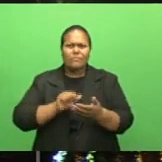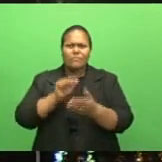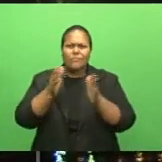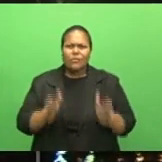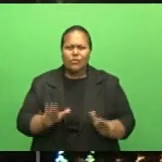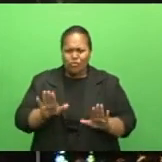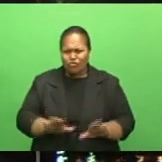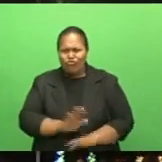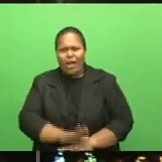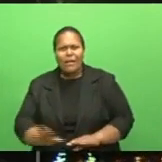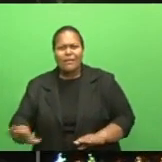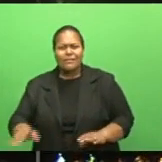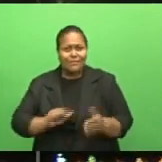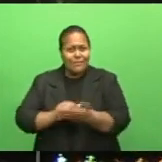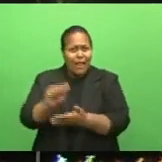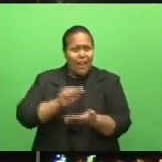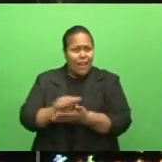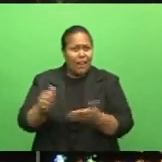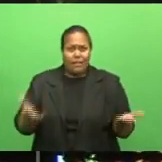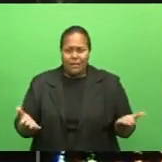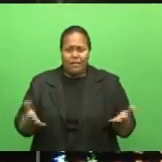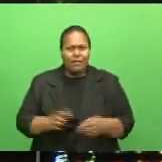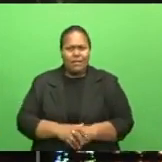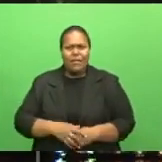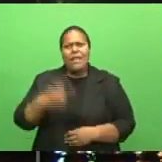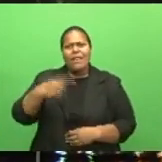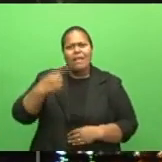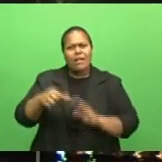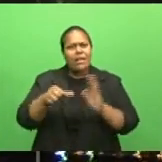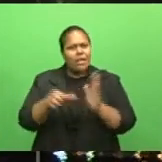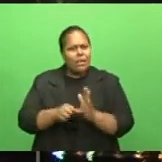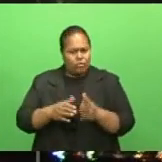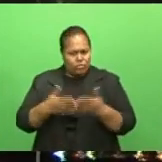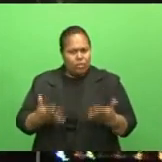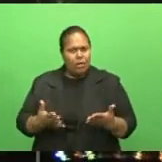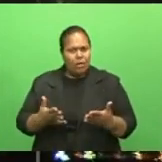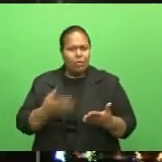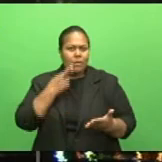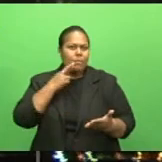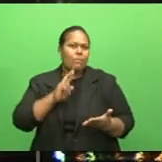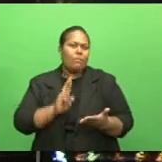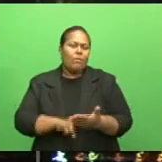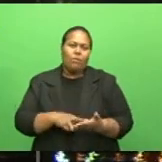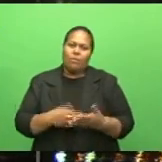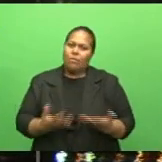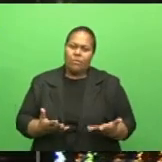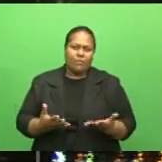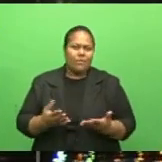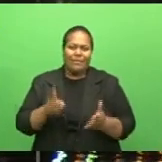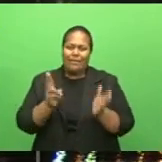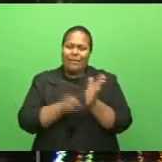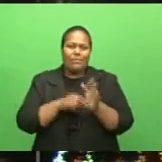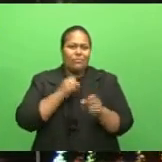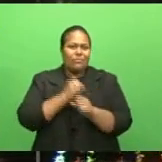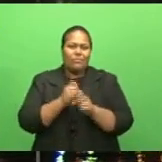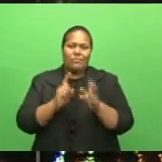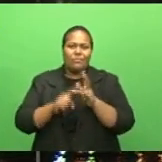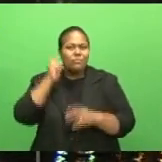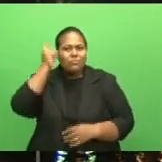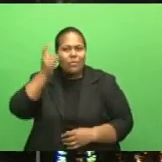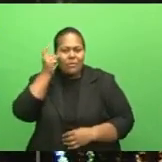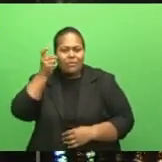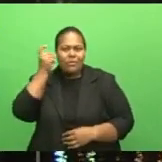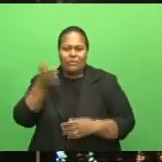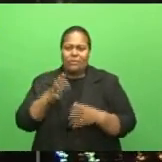report of the youngest victim being an 11-year-old, the NGO was concerned with the way information is relayed to communities and families.